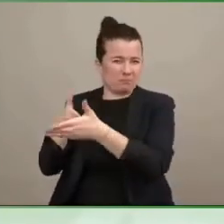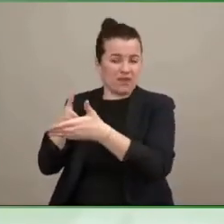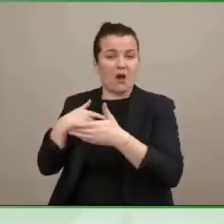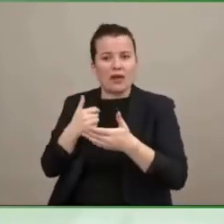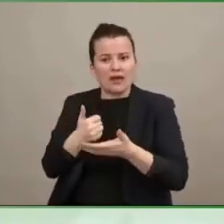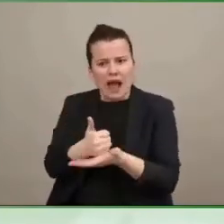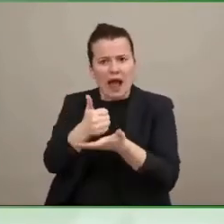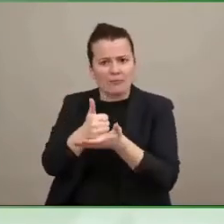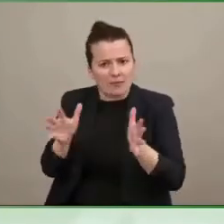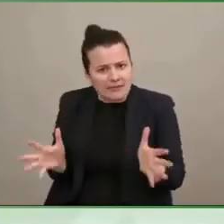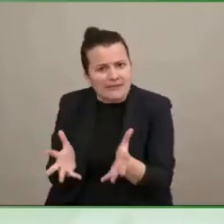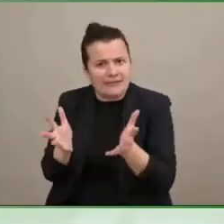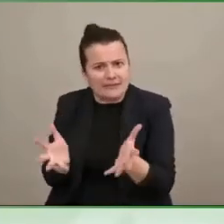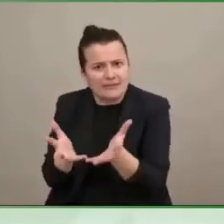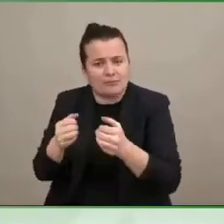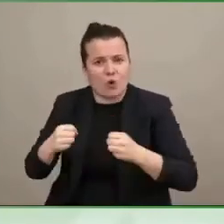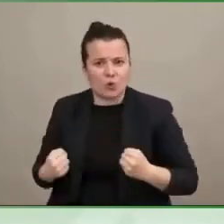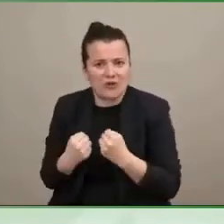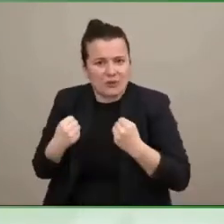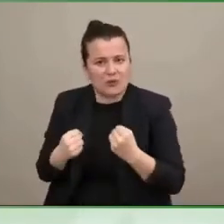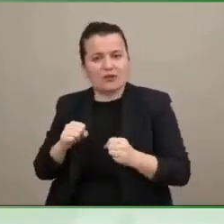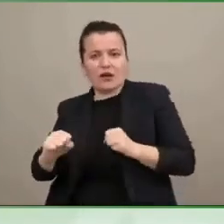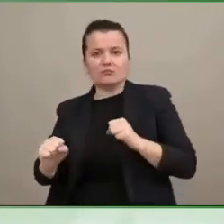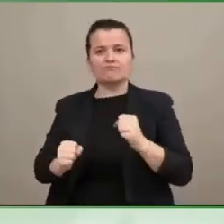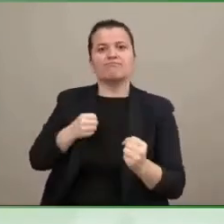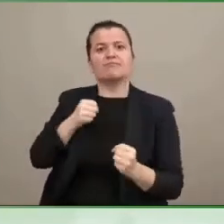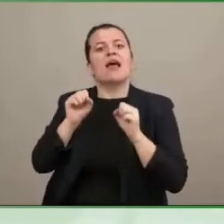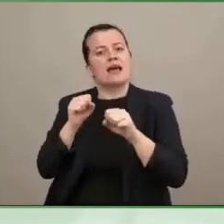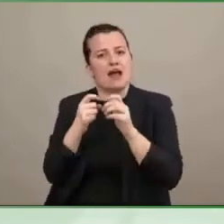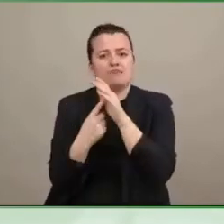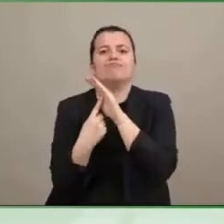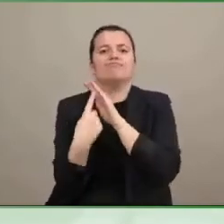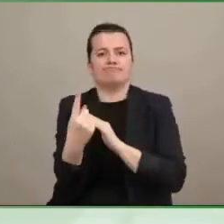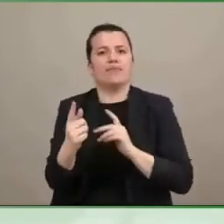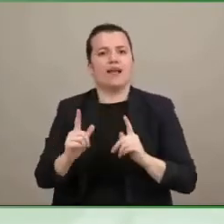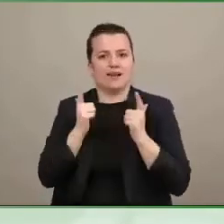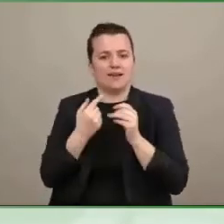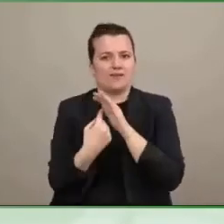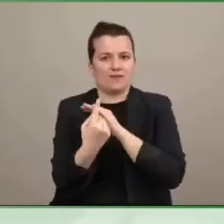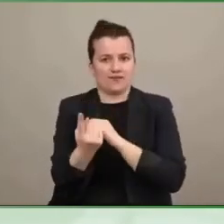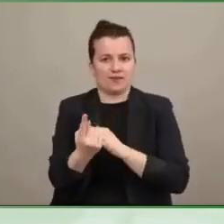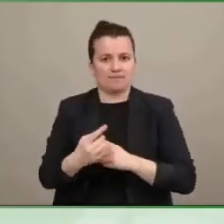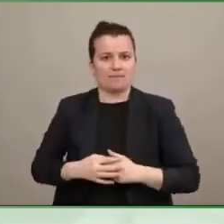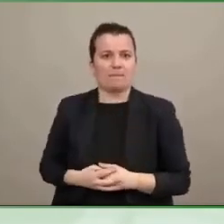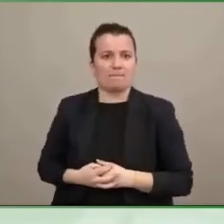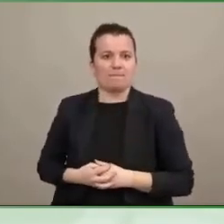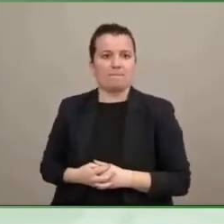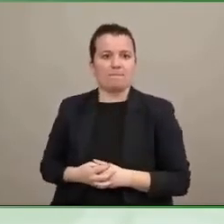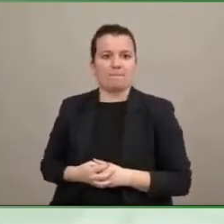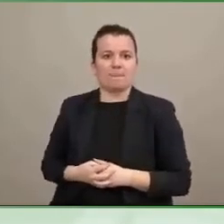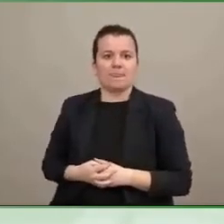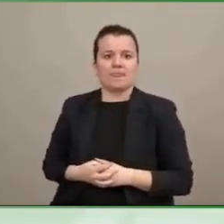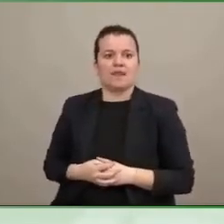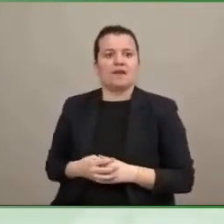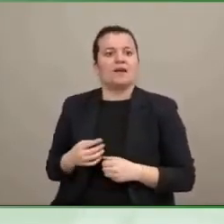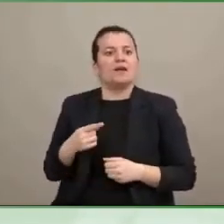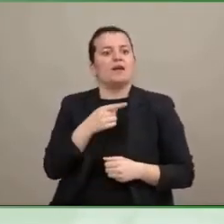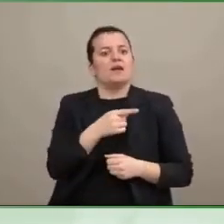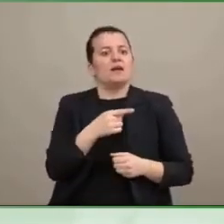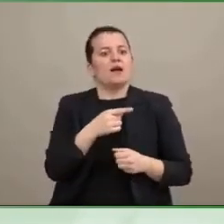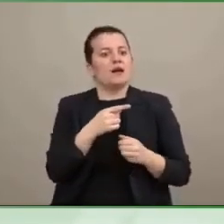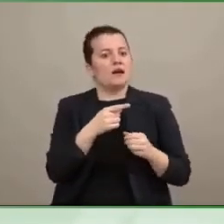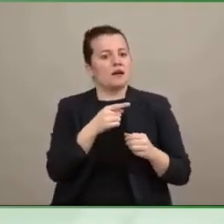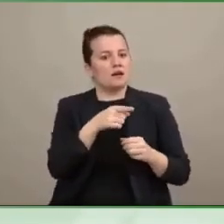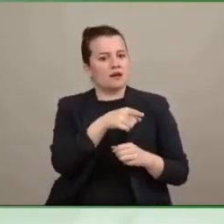really lead to independence. I head our external grant making program. senior vice president of grants and